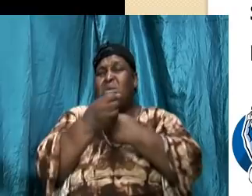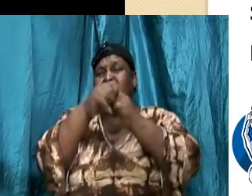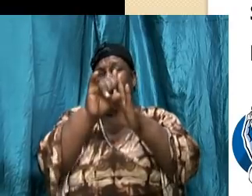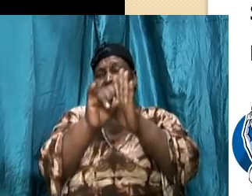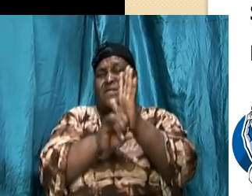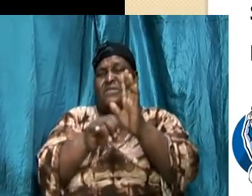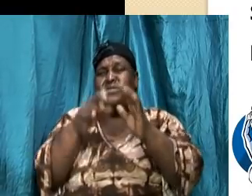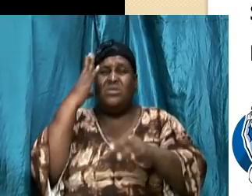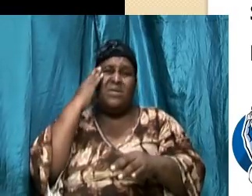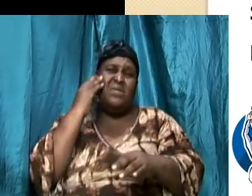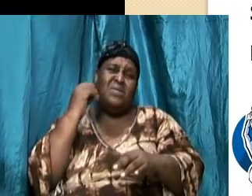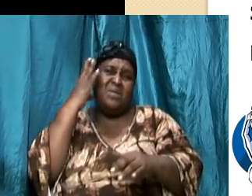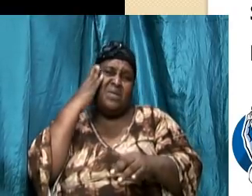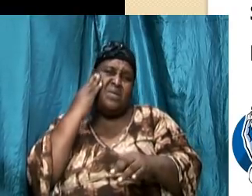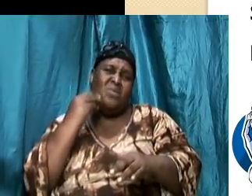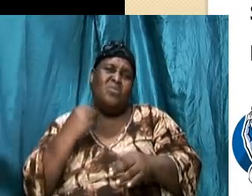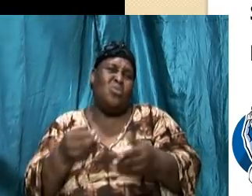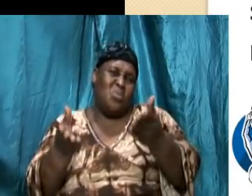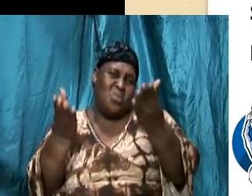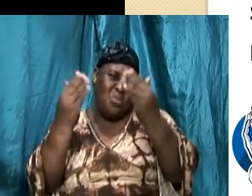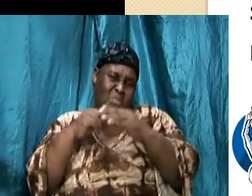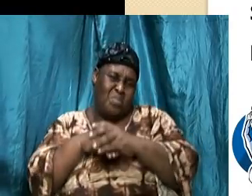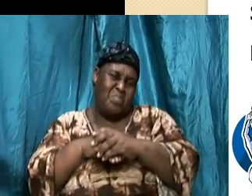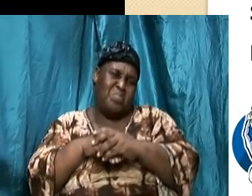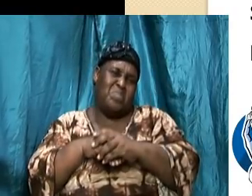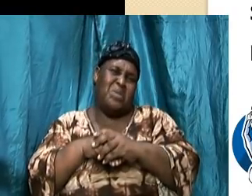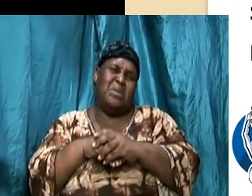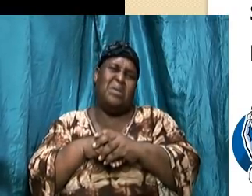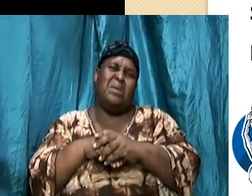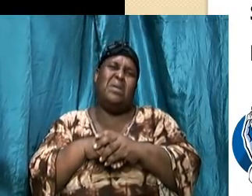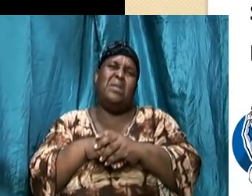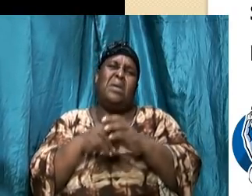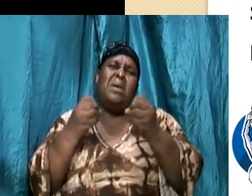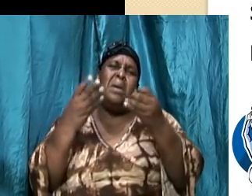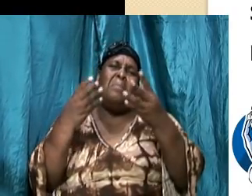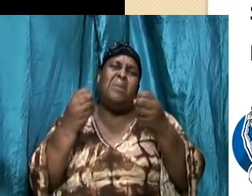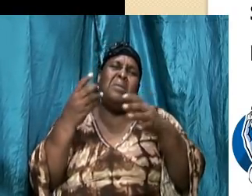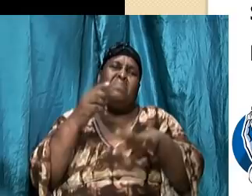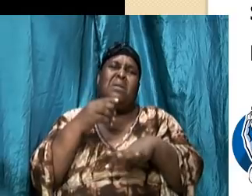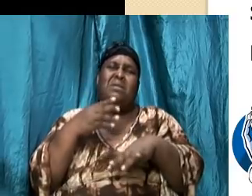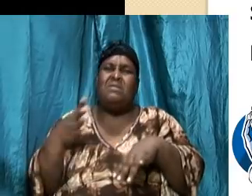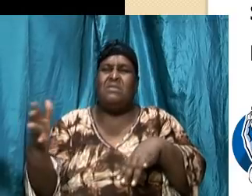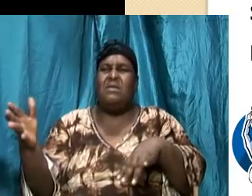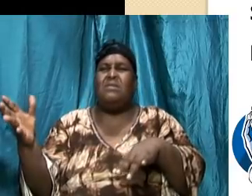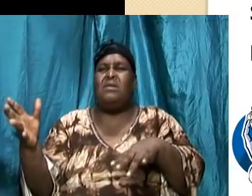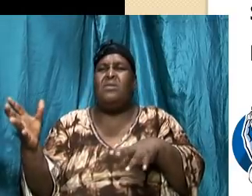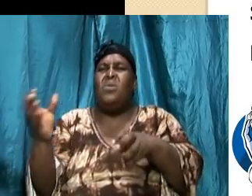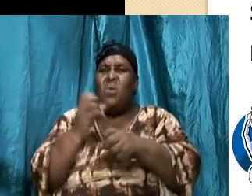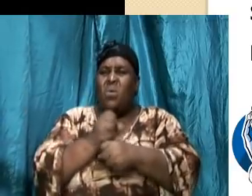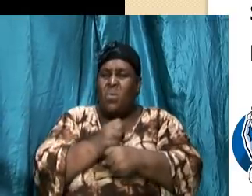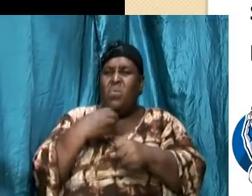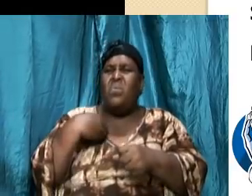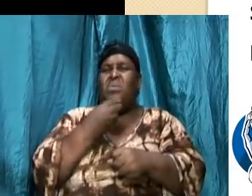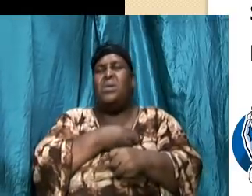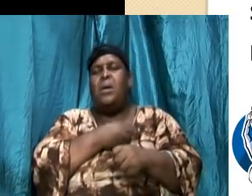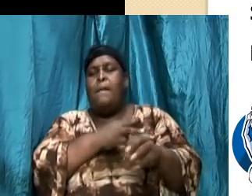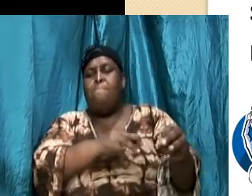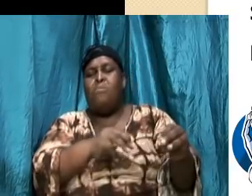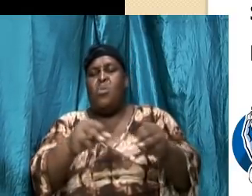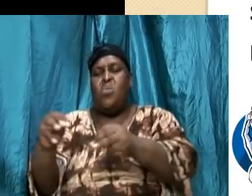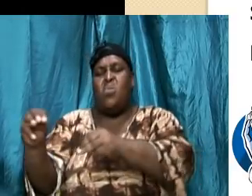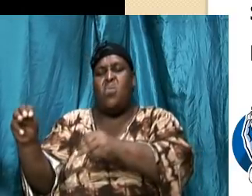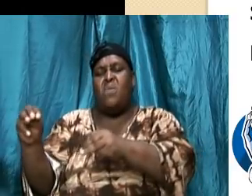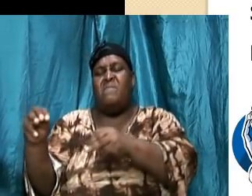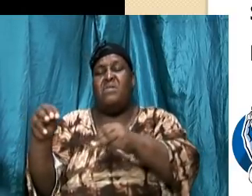was instant and a lot of the things that gripped us is as if they were moved out of our very